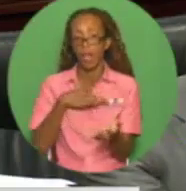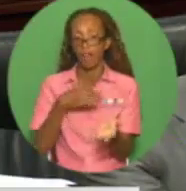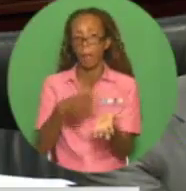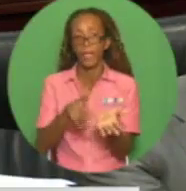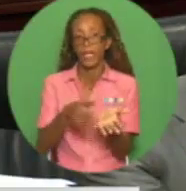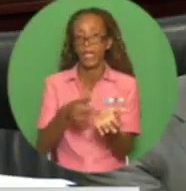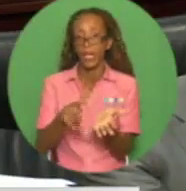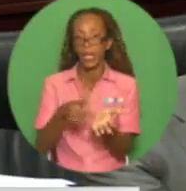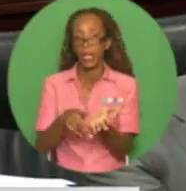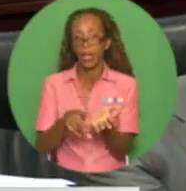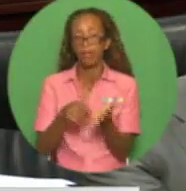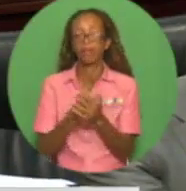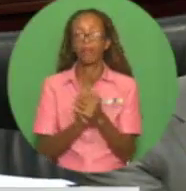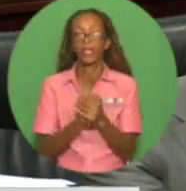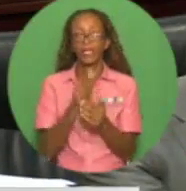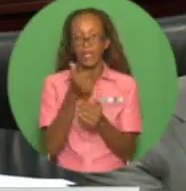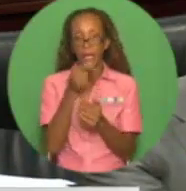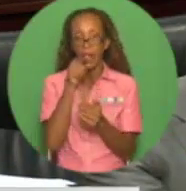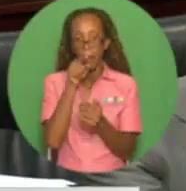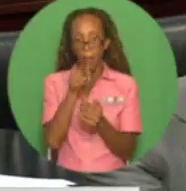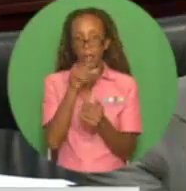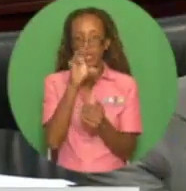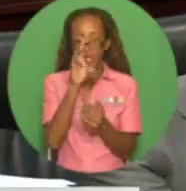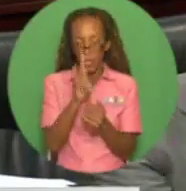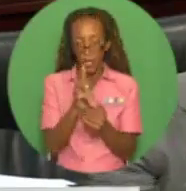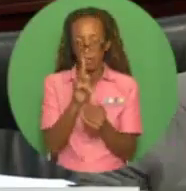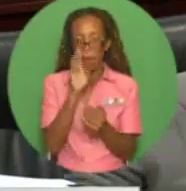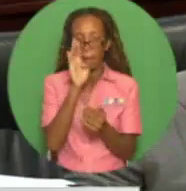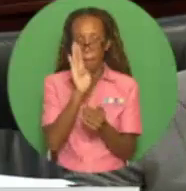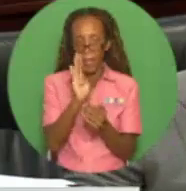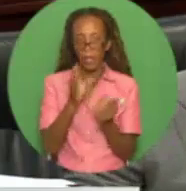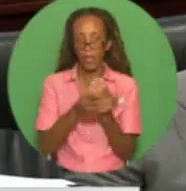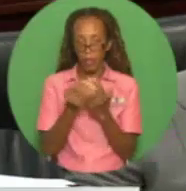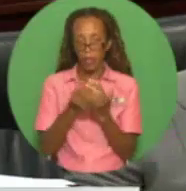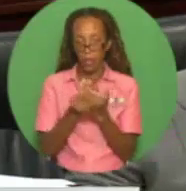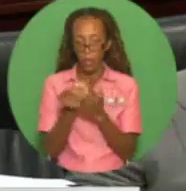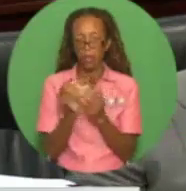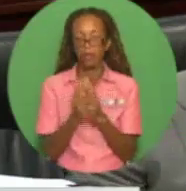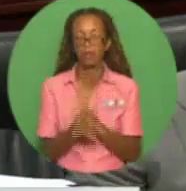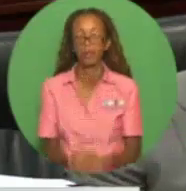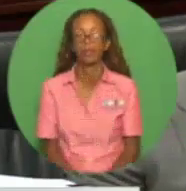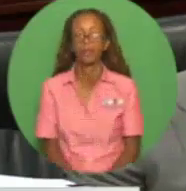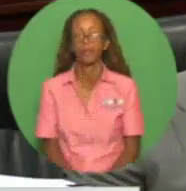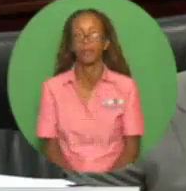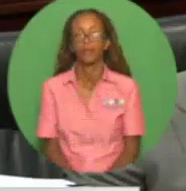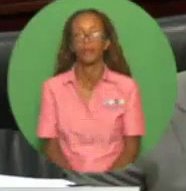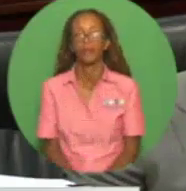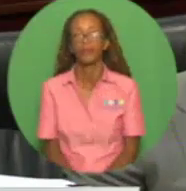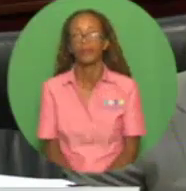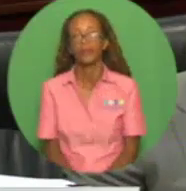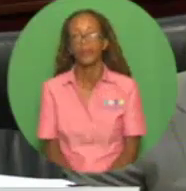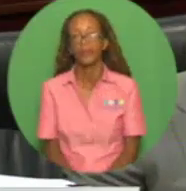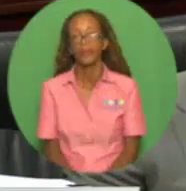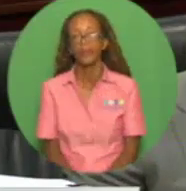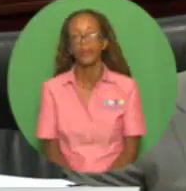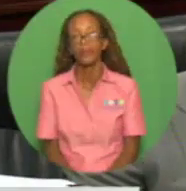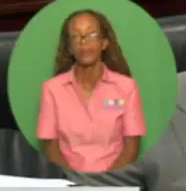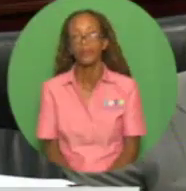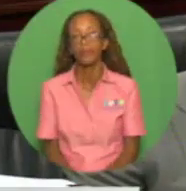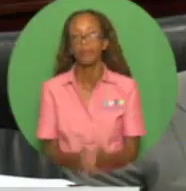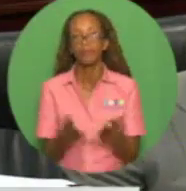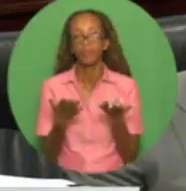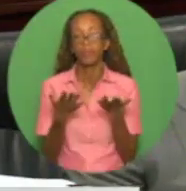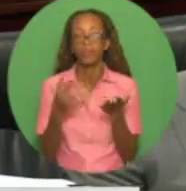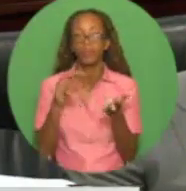fully funded, with a combined asset value of $10.7 billion, and which,